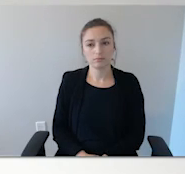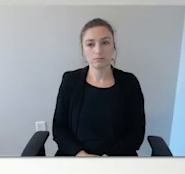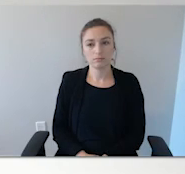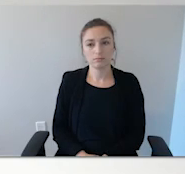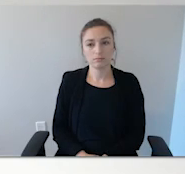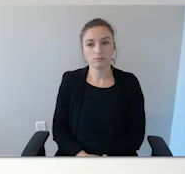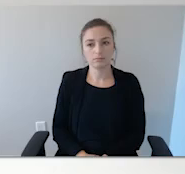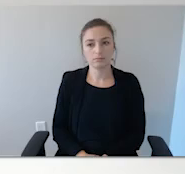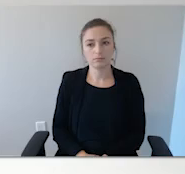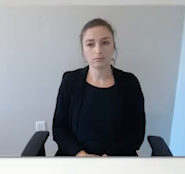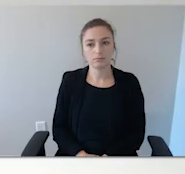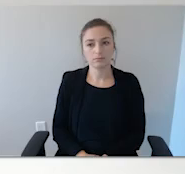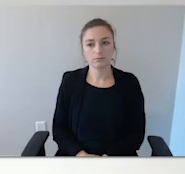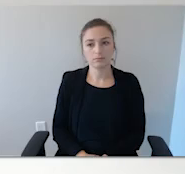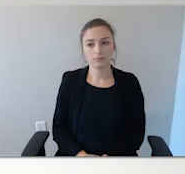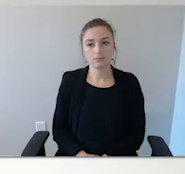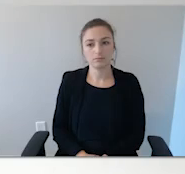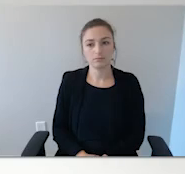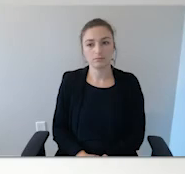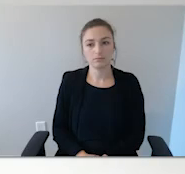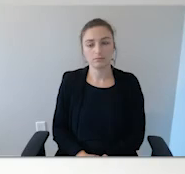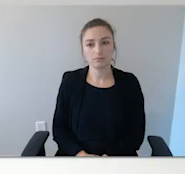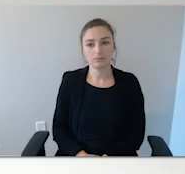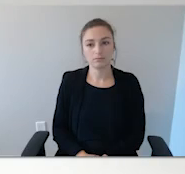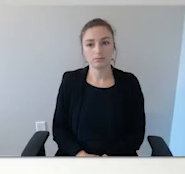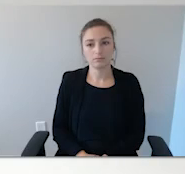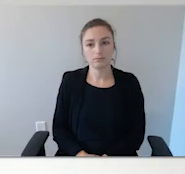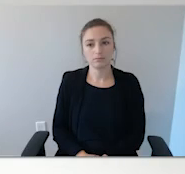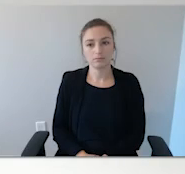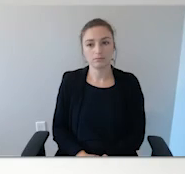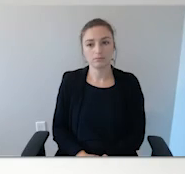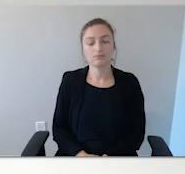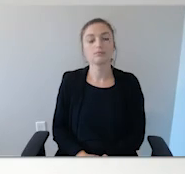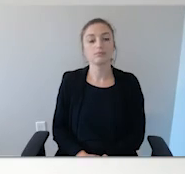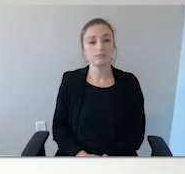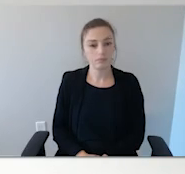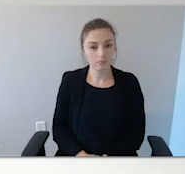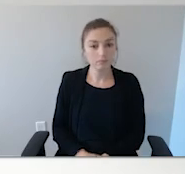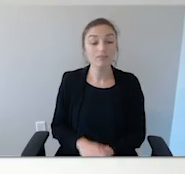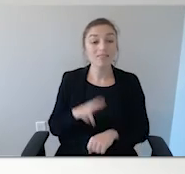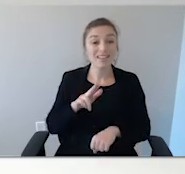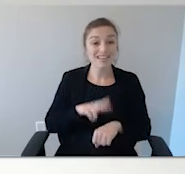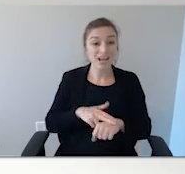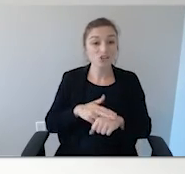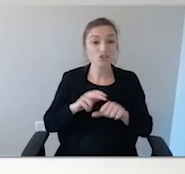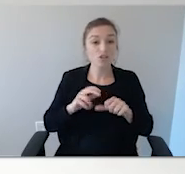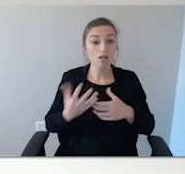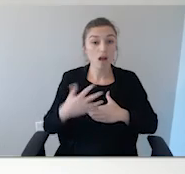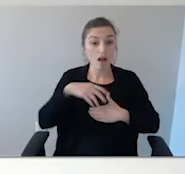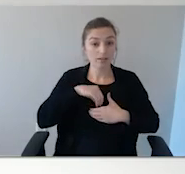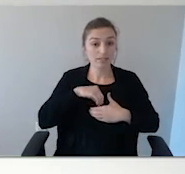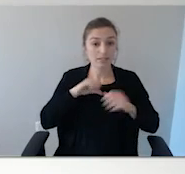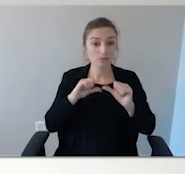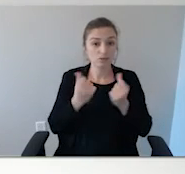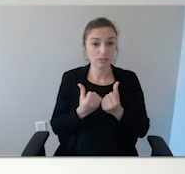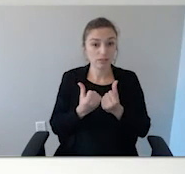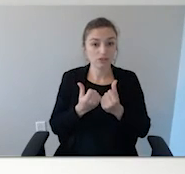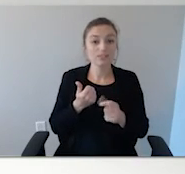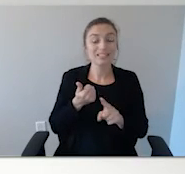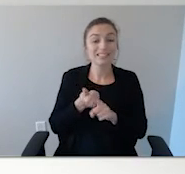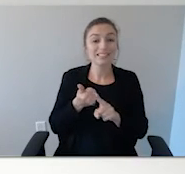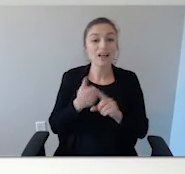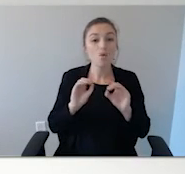I've come home. The National Autism Association is a parent-run organization.